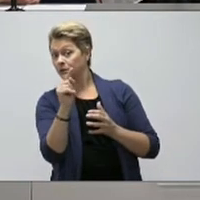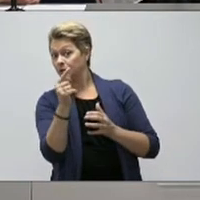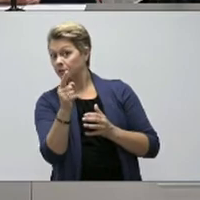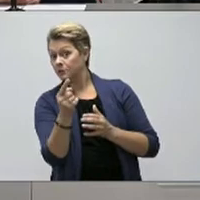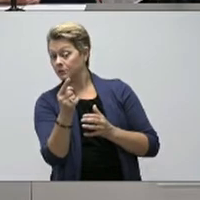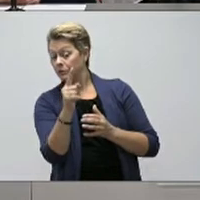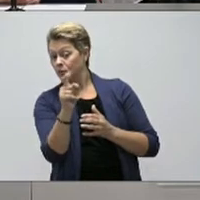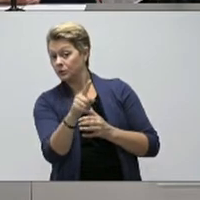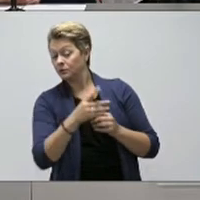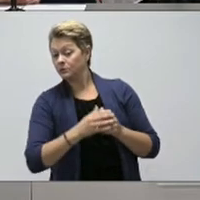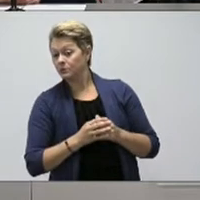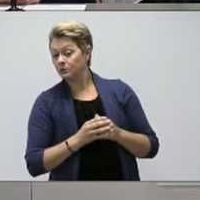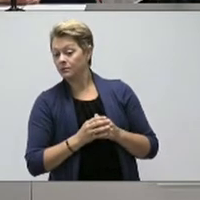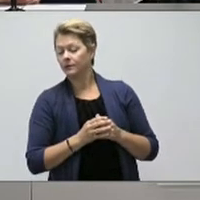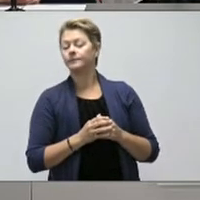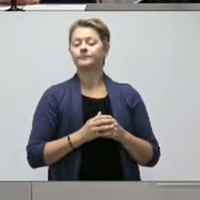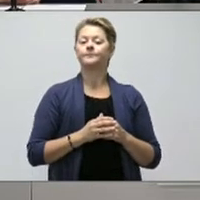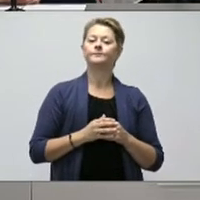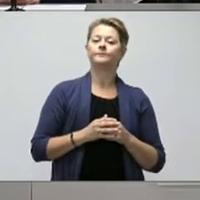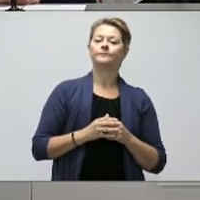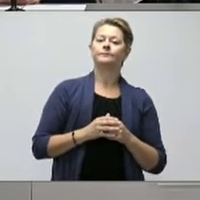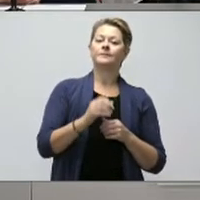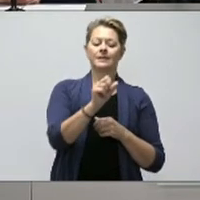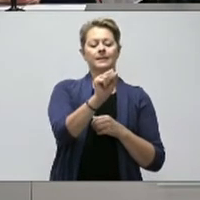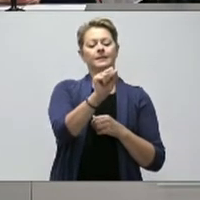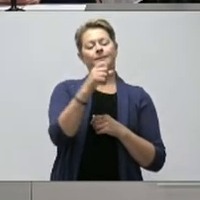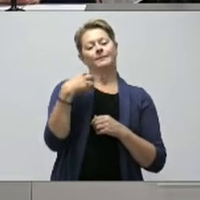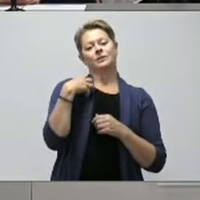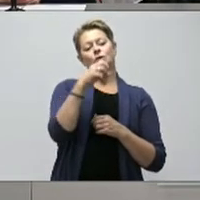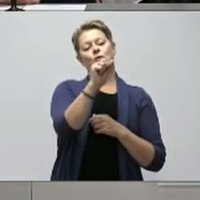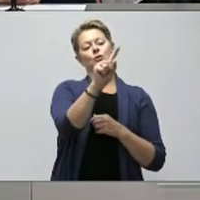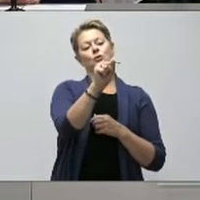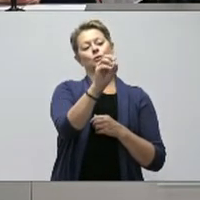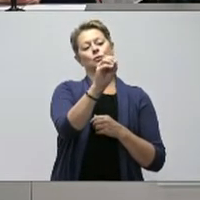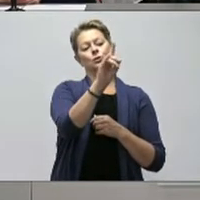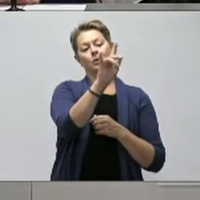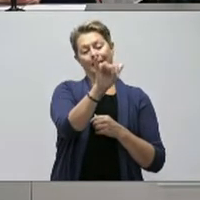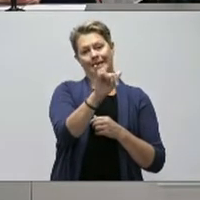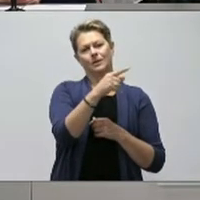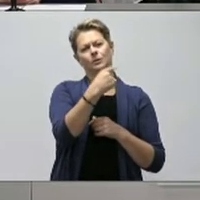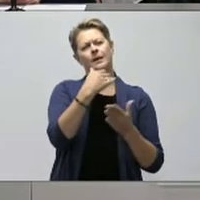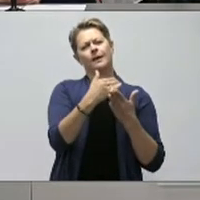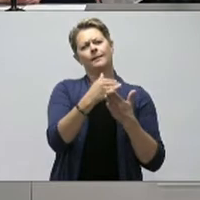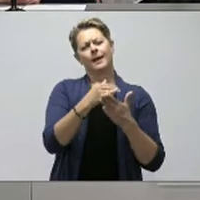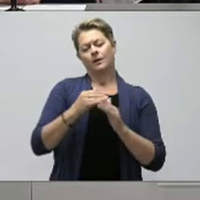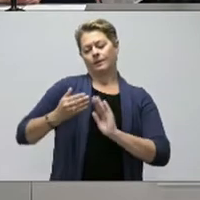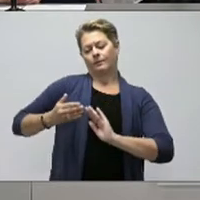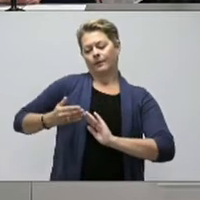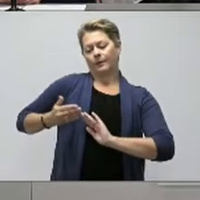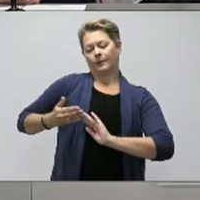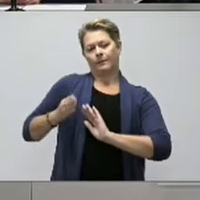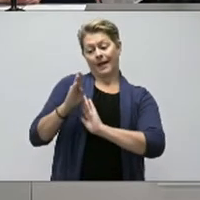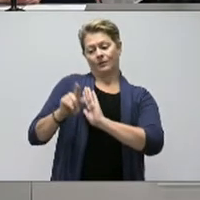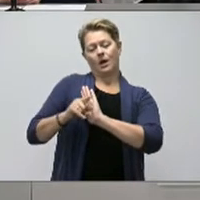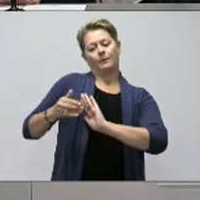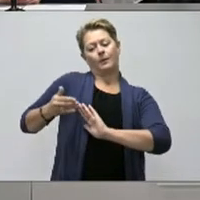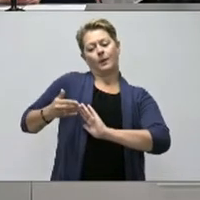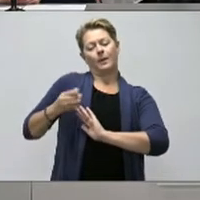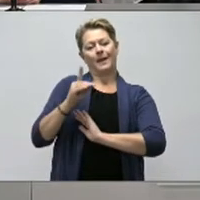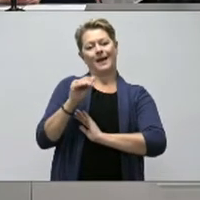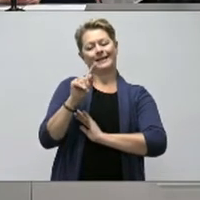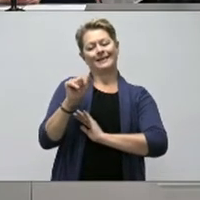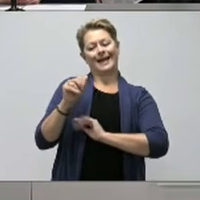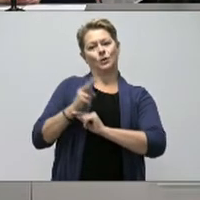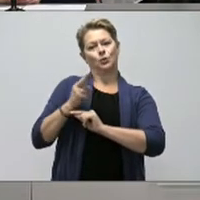Sure. Minister Sidley, you talked a little bit about the data use and having this sort of running in the background. We know that in the initial stages